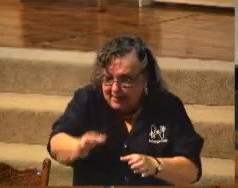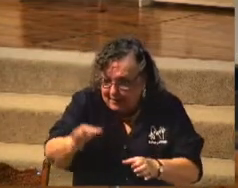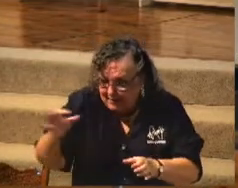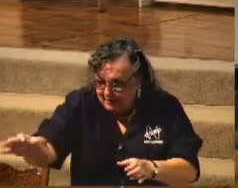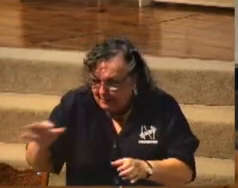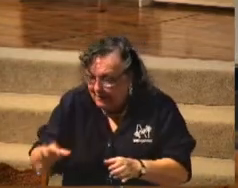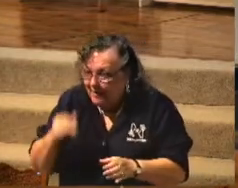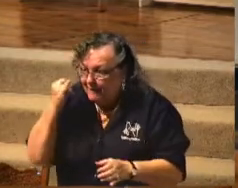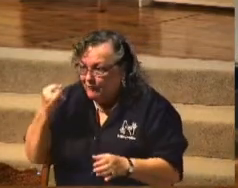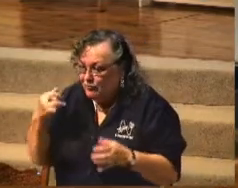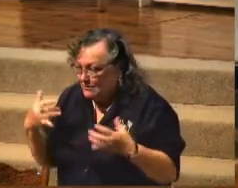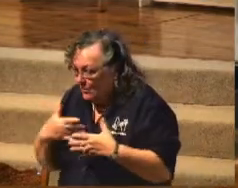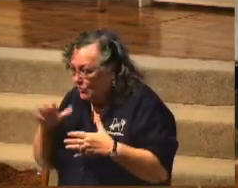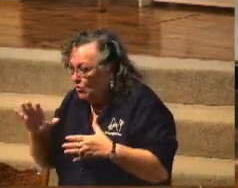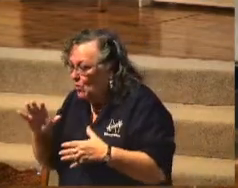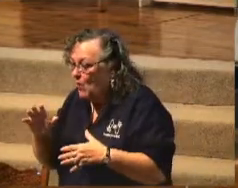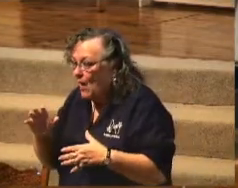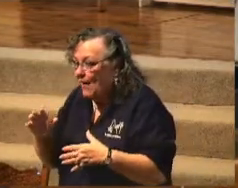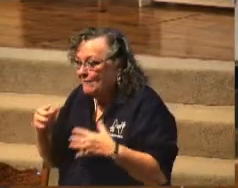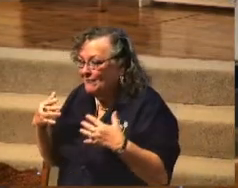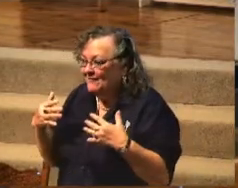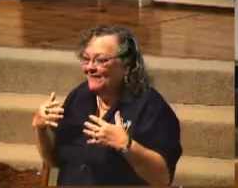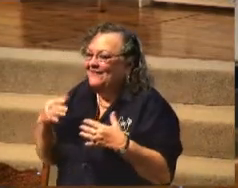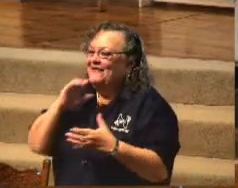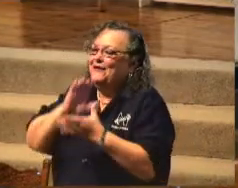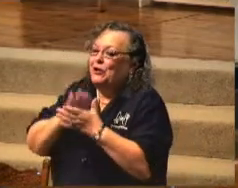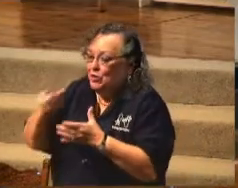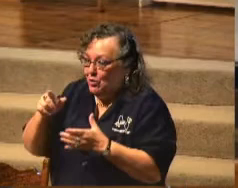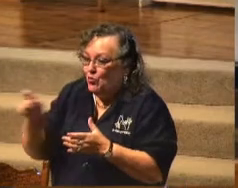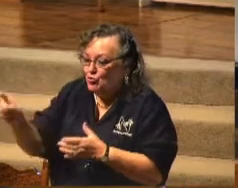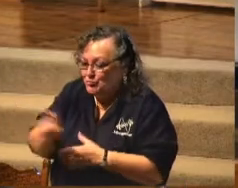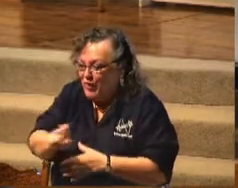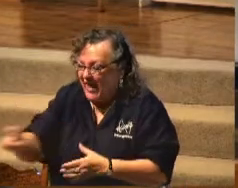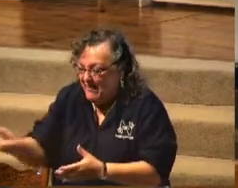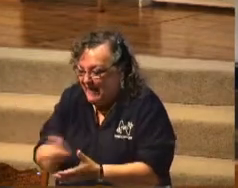of your wife, you will spray the pan. Amen.